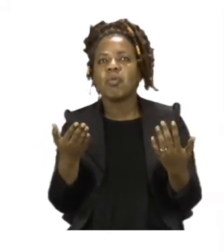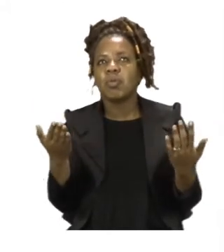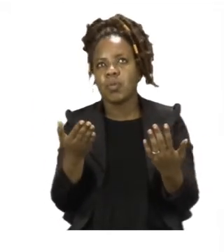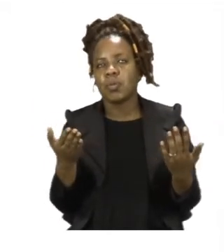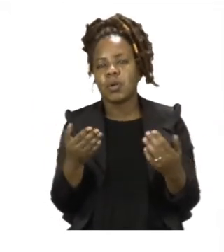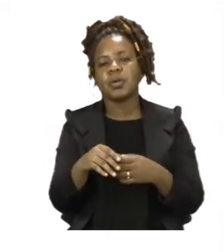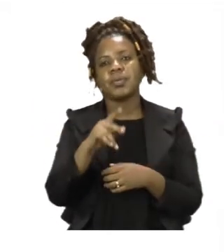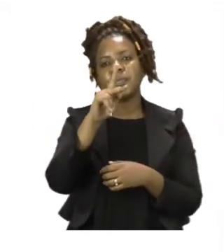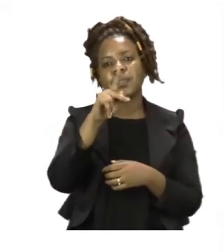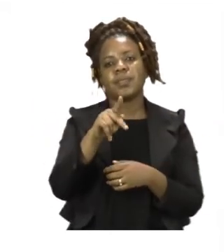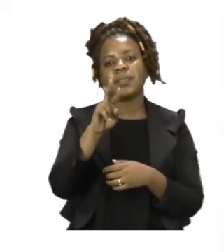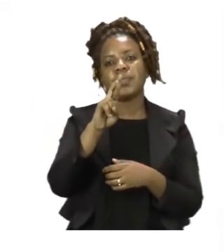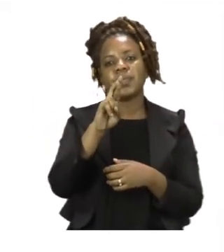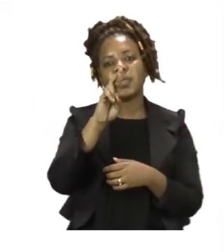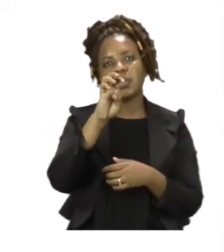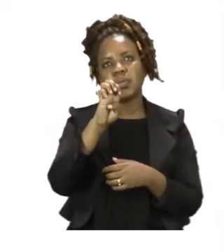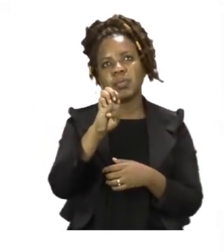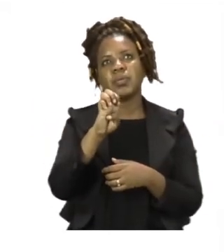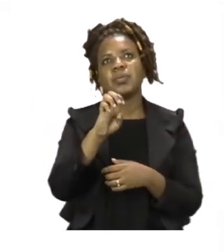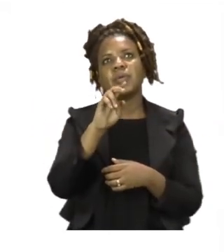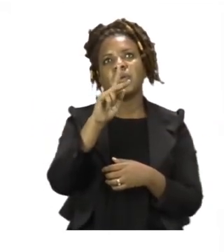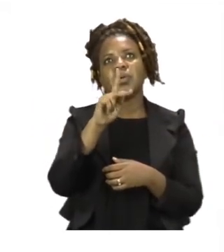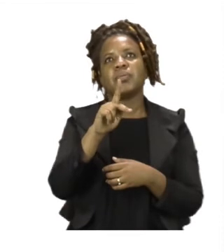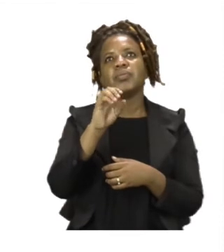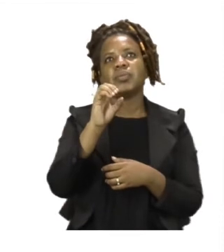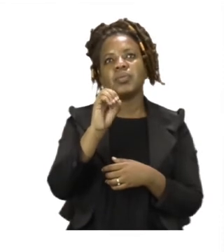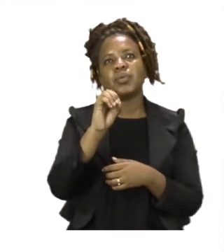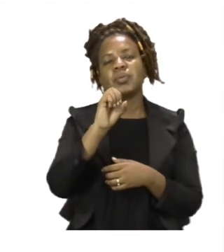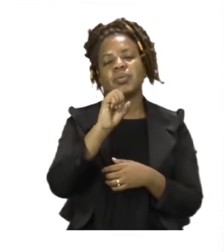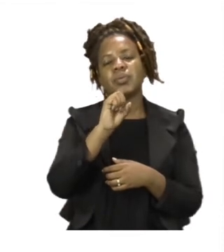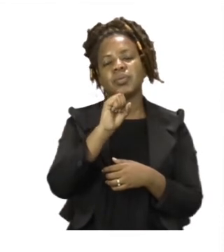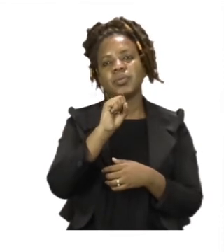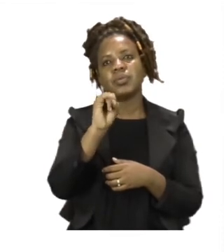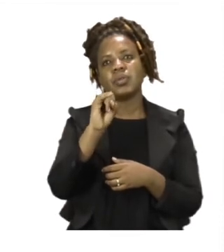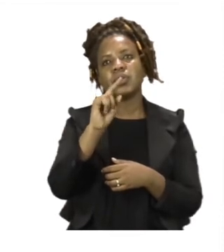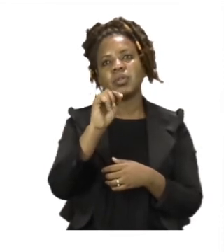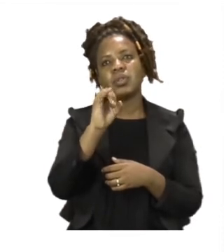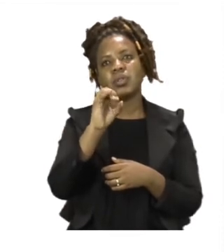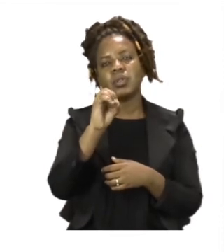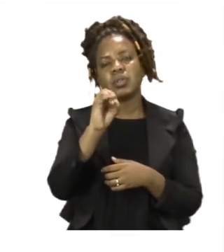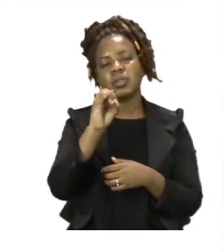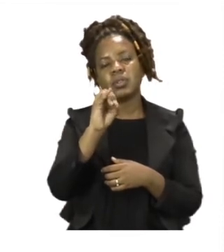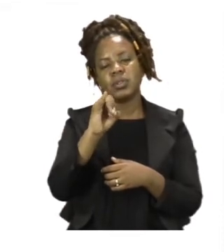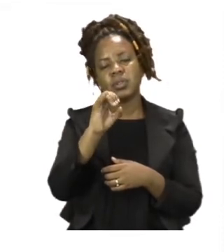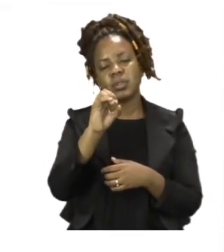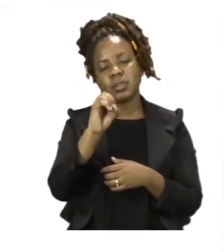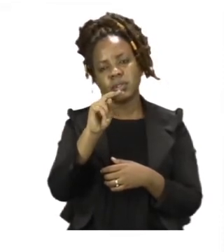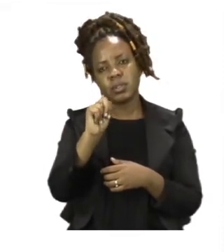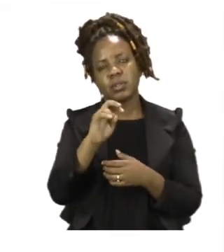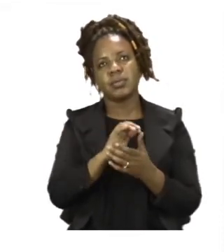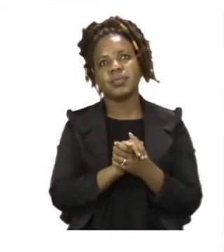are easy to understand. The first thing you need to know is what are the prepositions. Remember